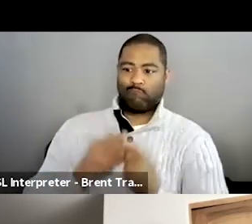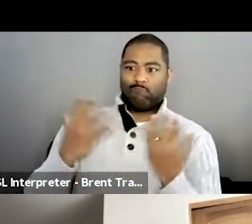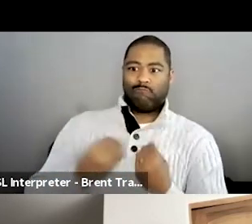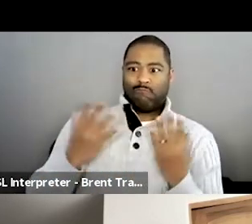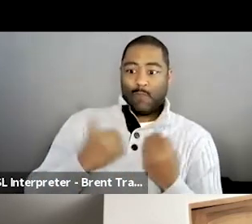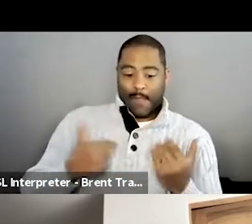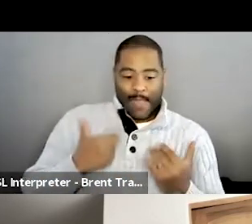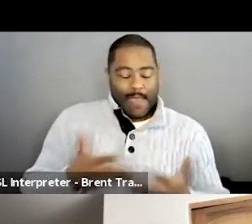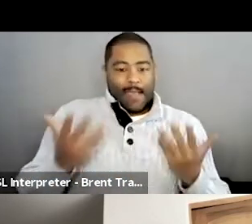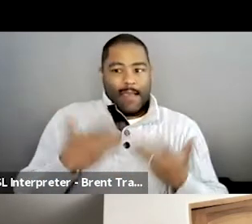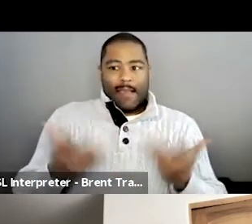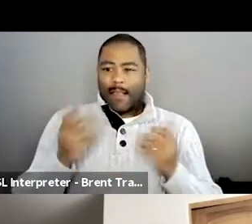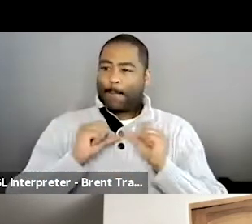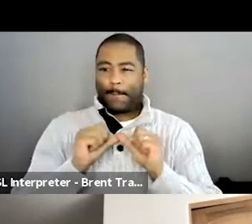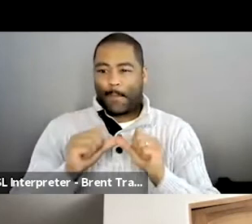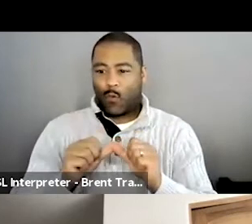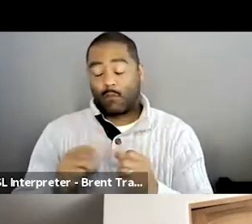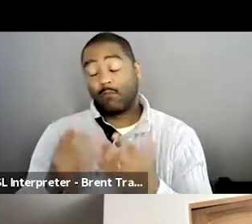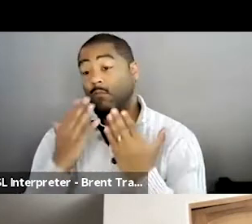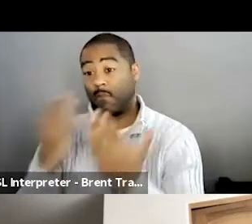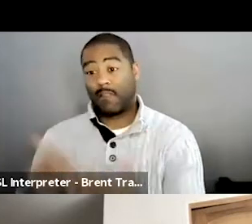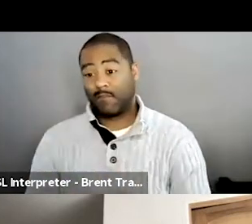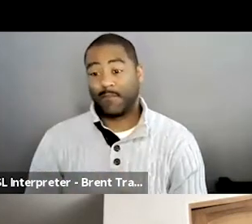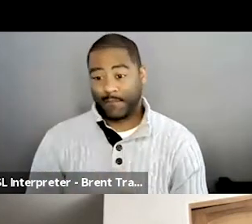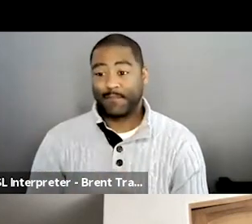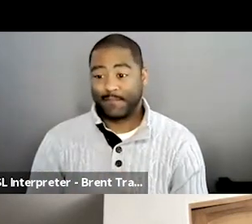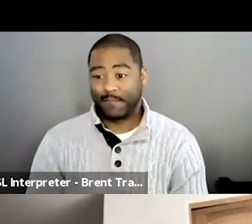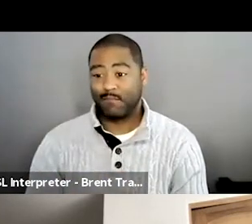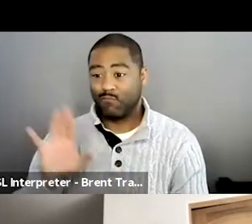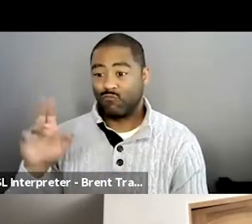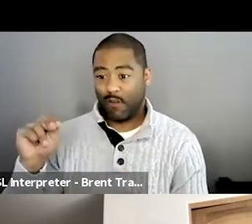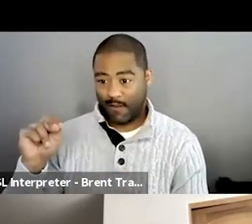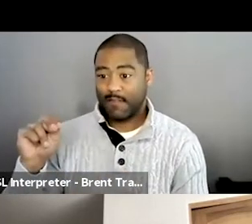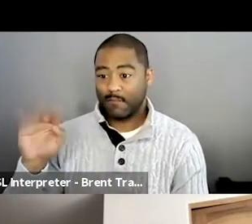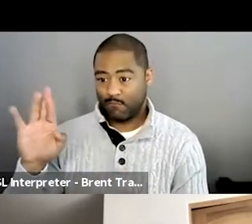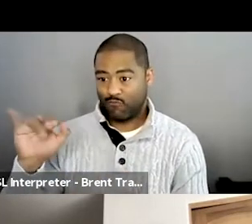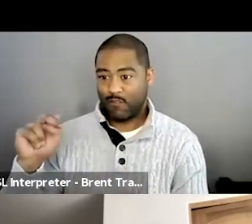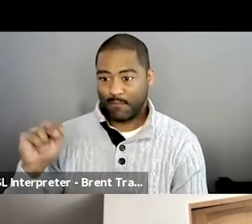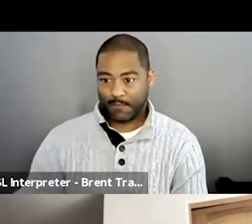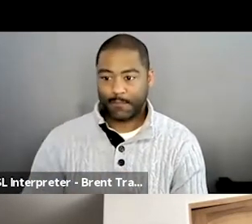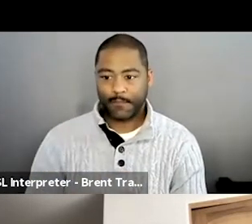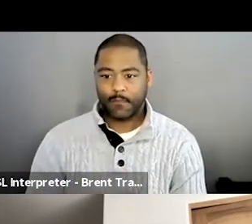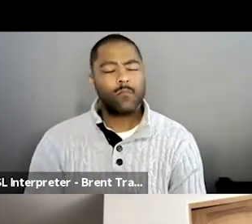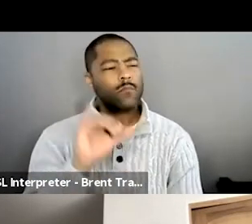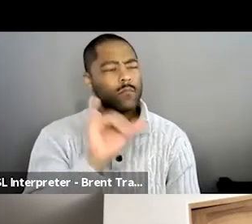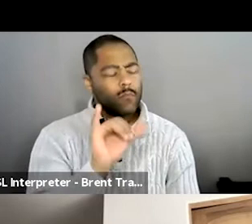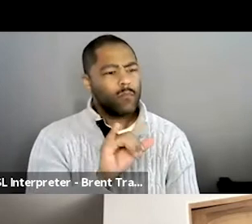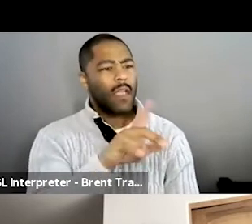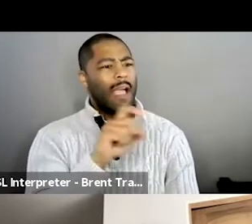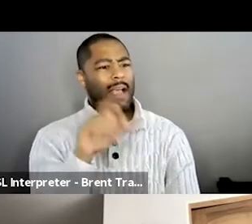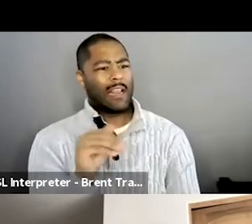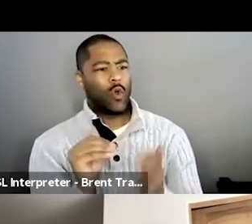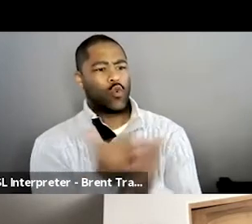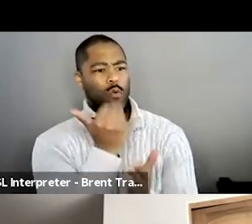thankfully so. You know, I also think that it was a fresh face was needed with the family that